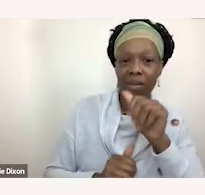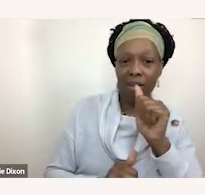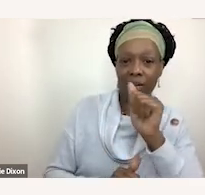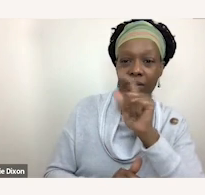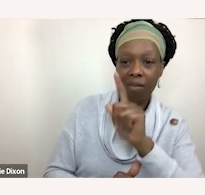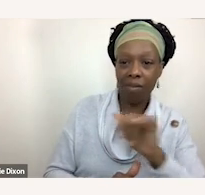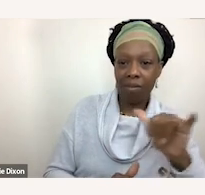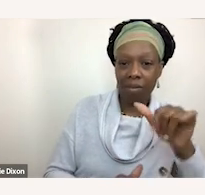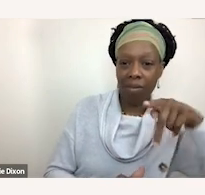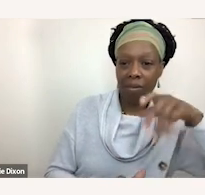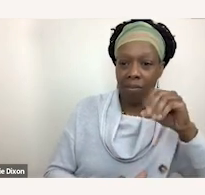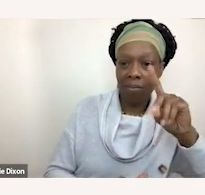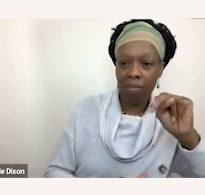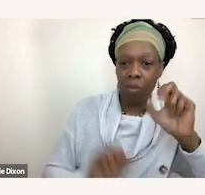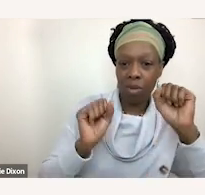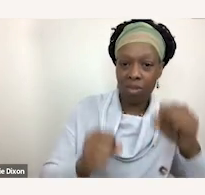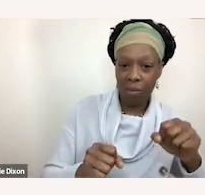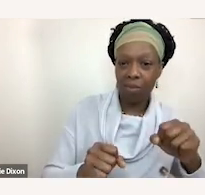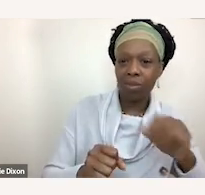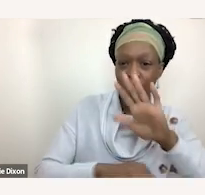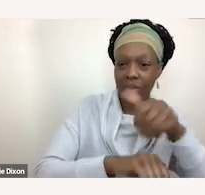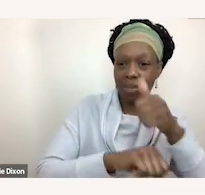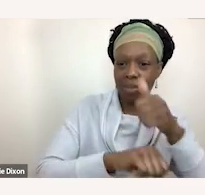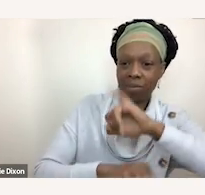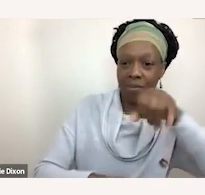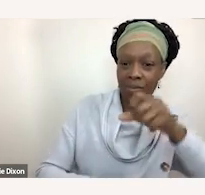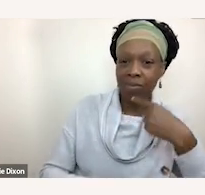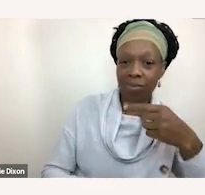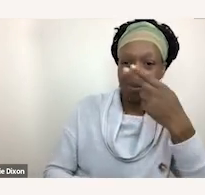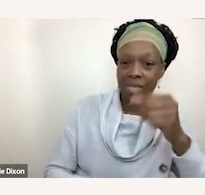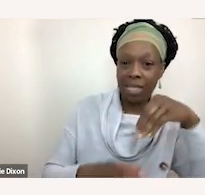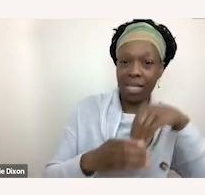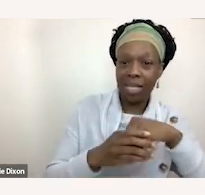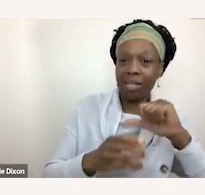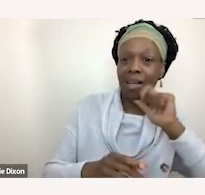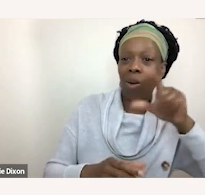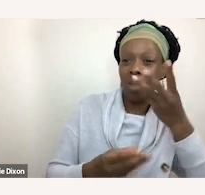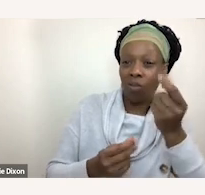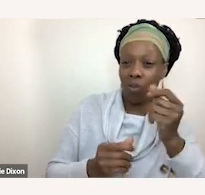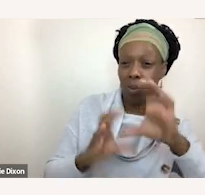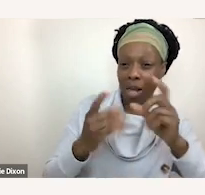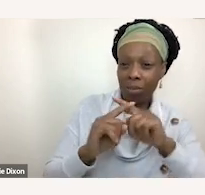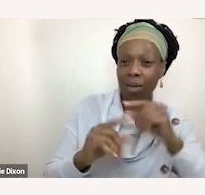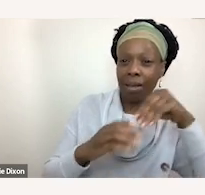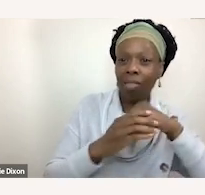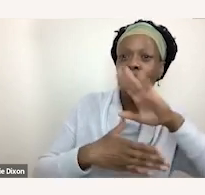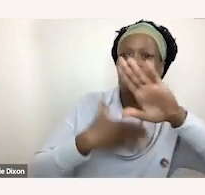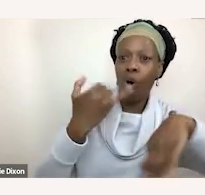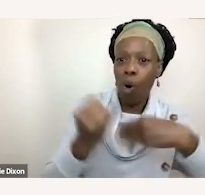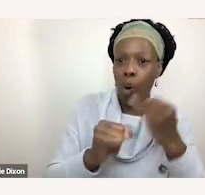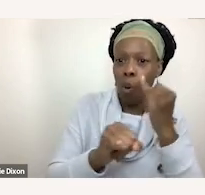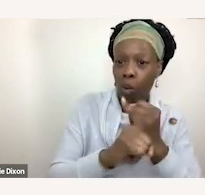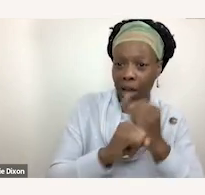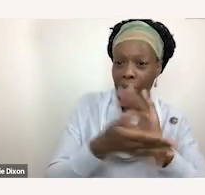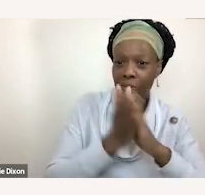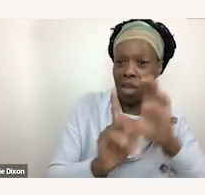was able to leverage out just say hi not just in a few classrooms but make it a a campus-wide uh culture shift